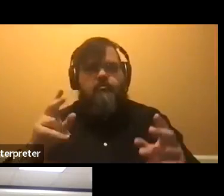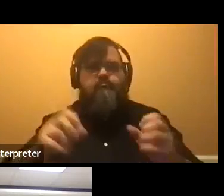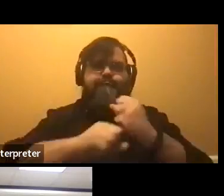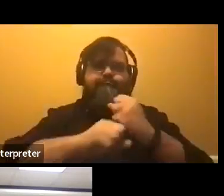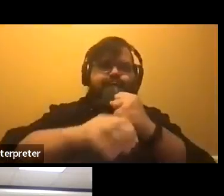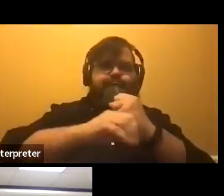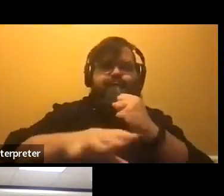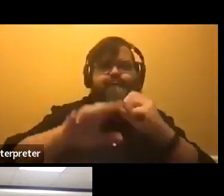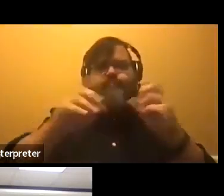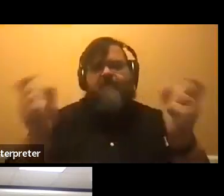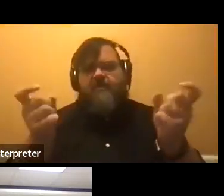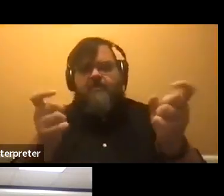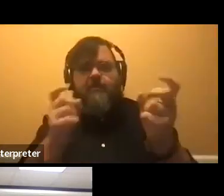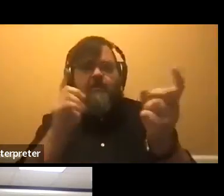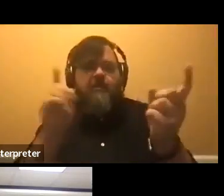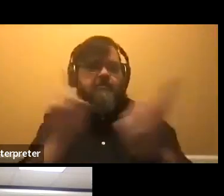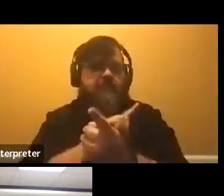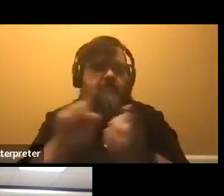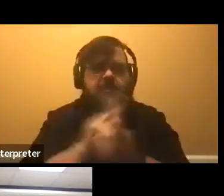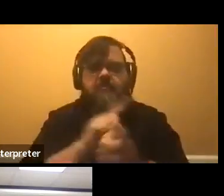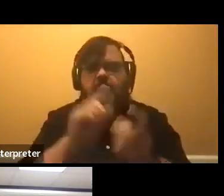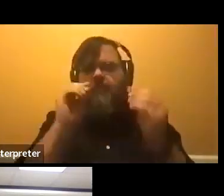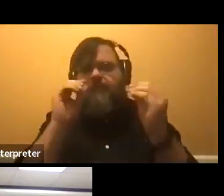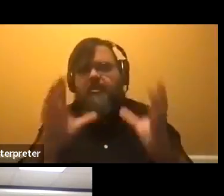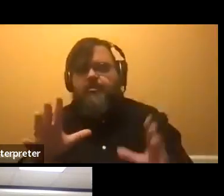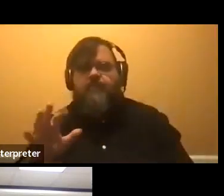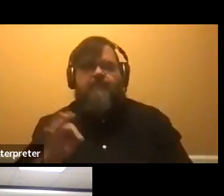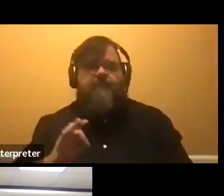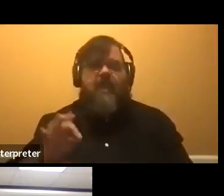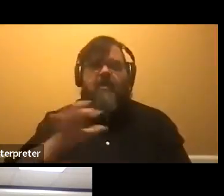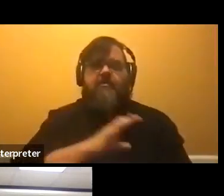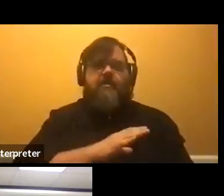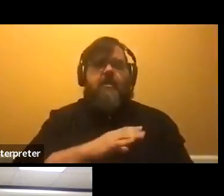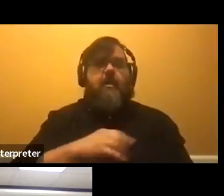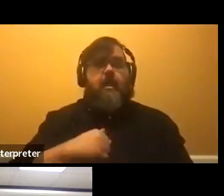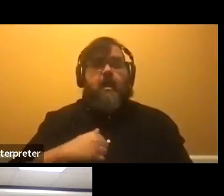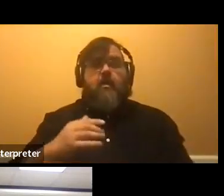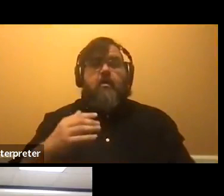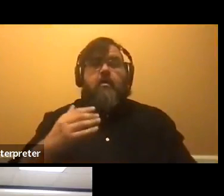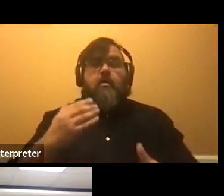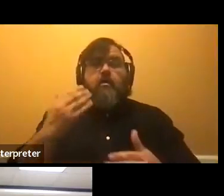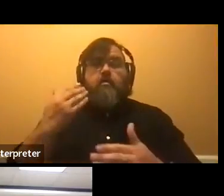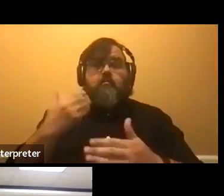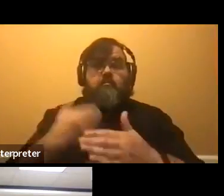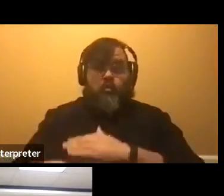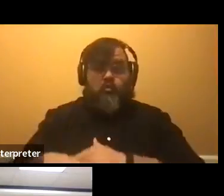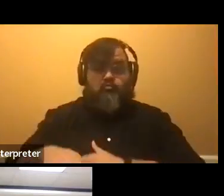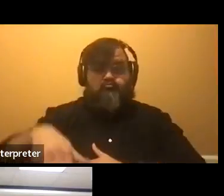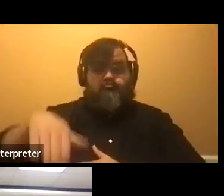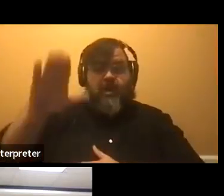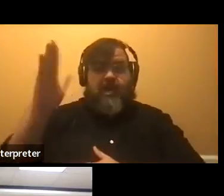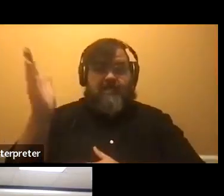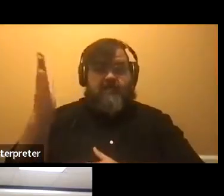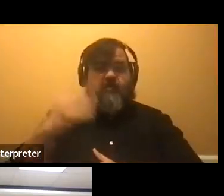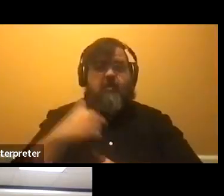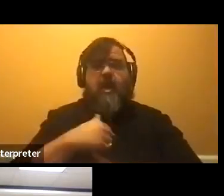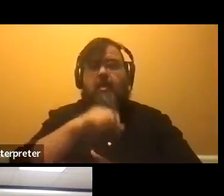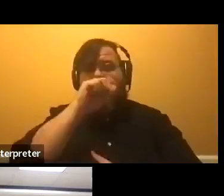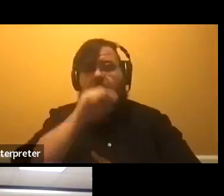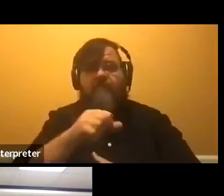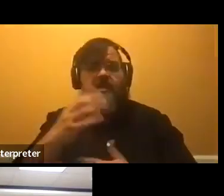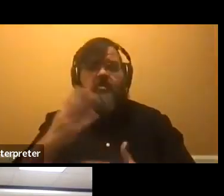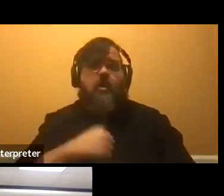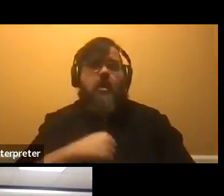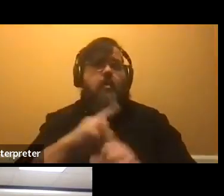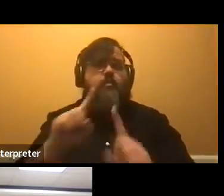different faculty. Um, I kind of like, I've, I was born and raised in the city. Um, I absolutely love it here. I went to manual.